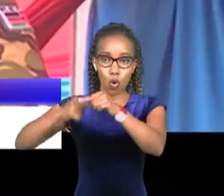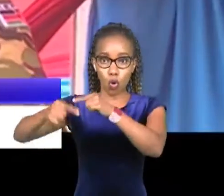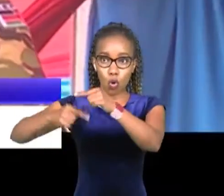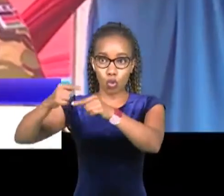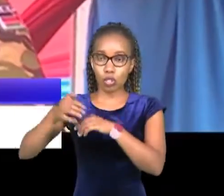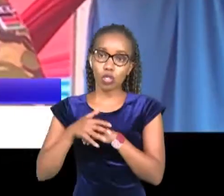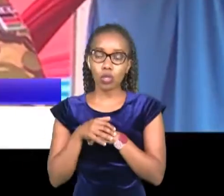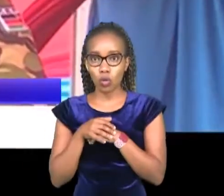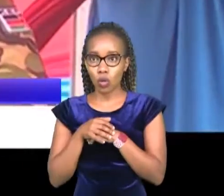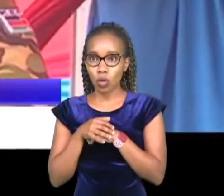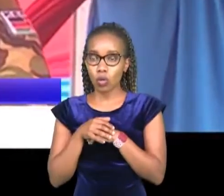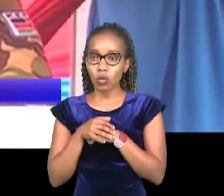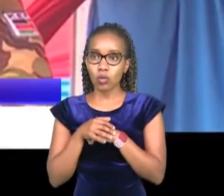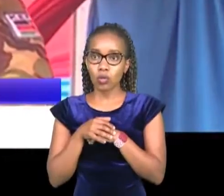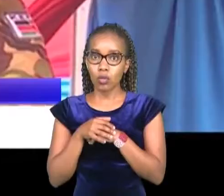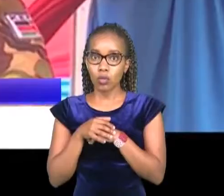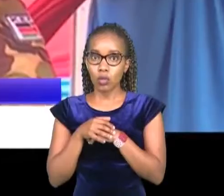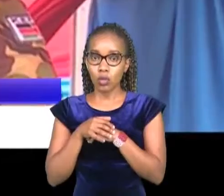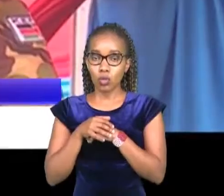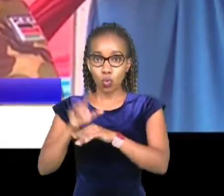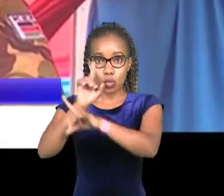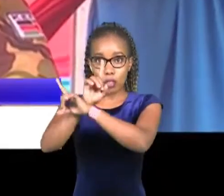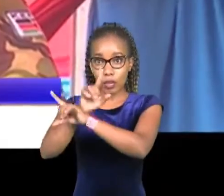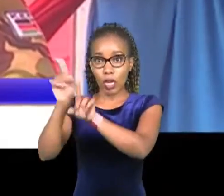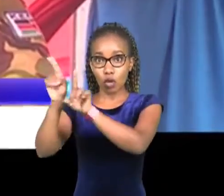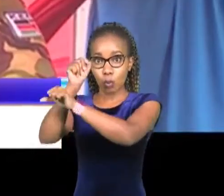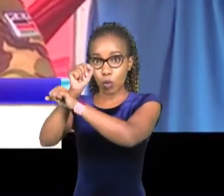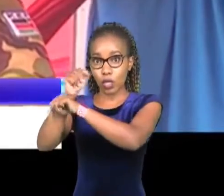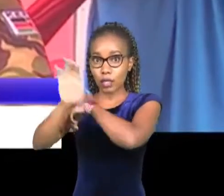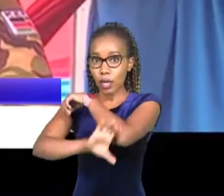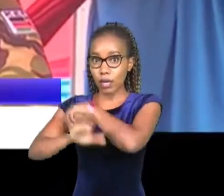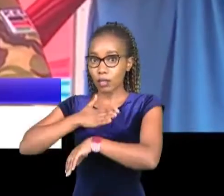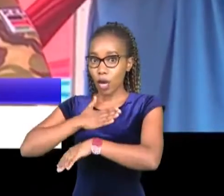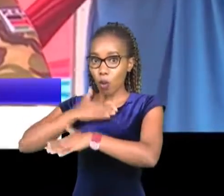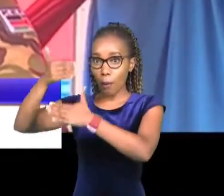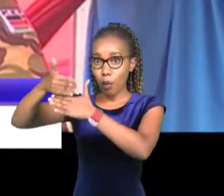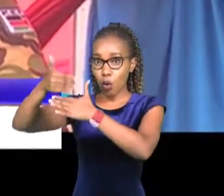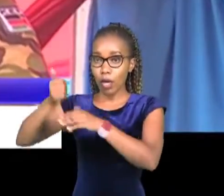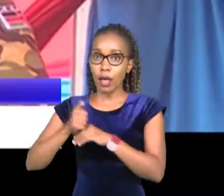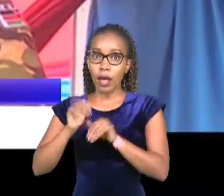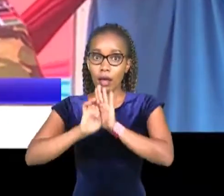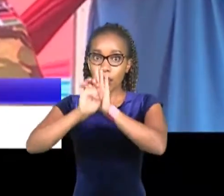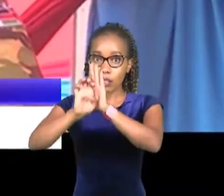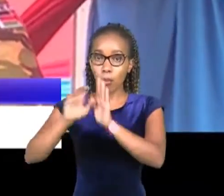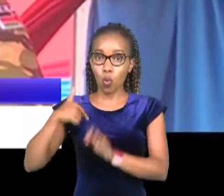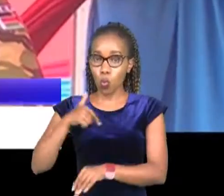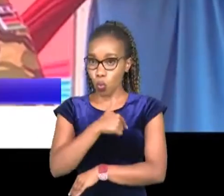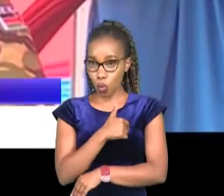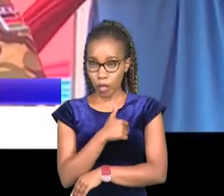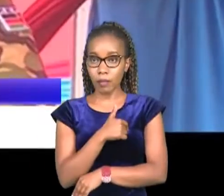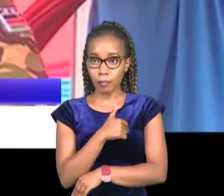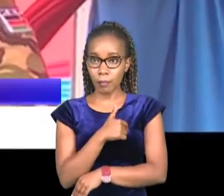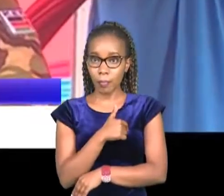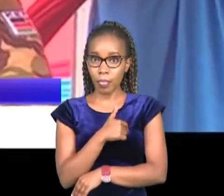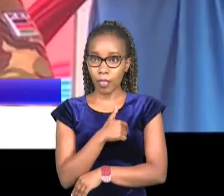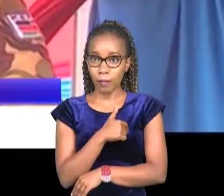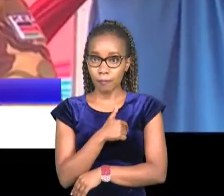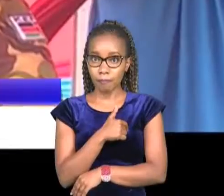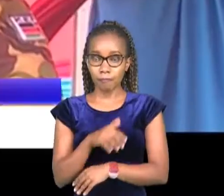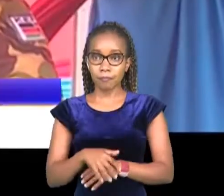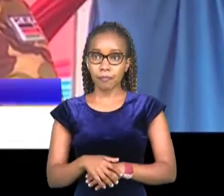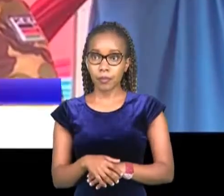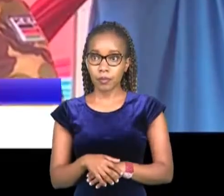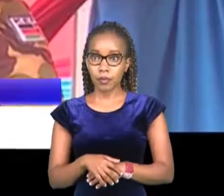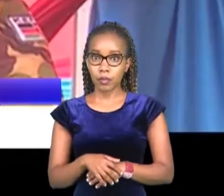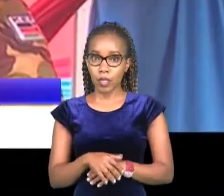both within and beyond our borders in particular we have significantly significantly degraded